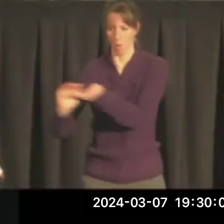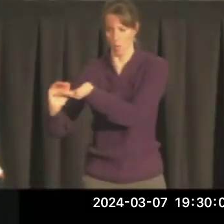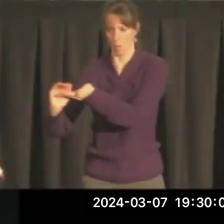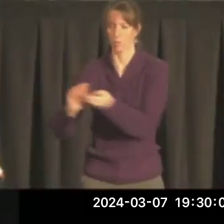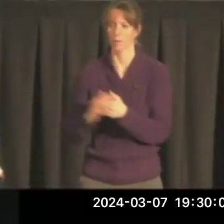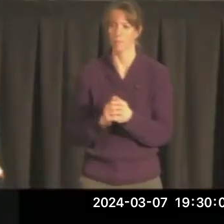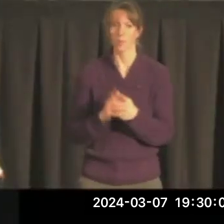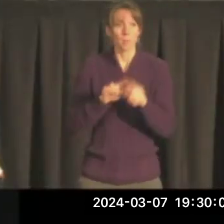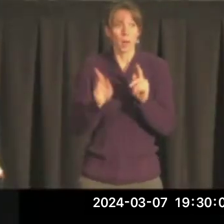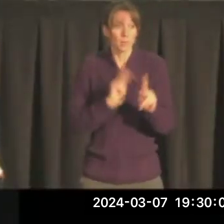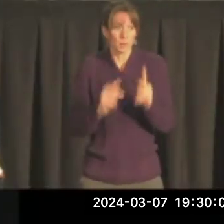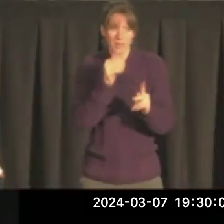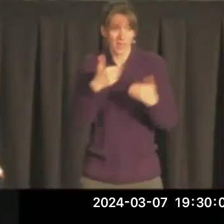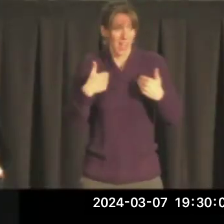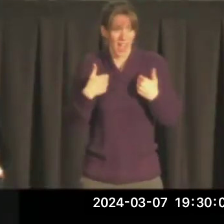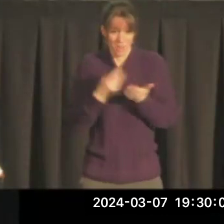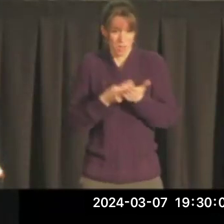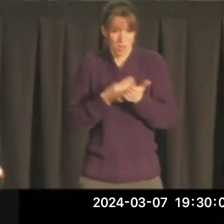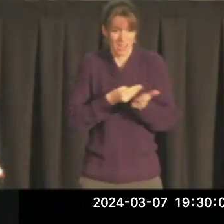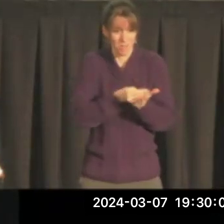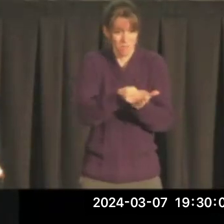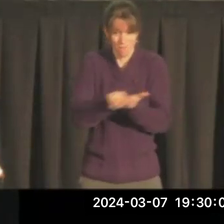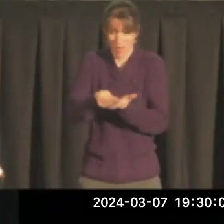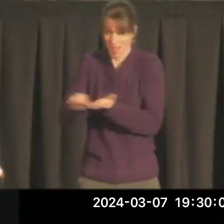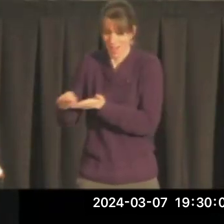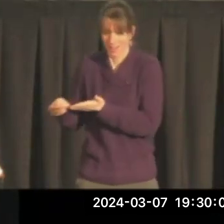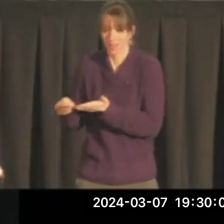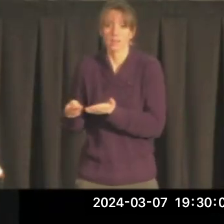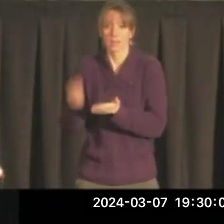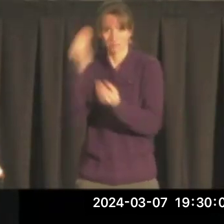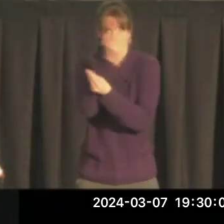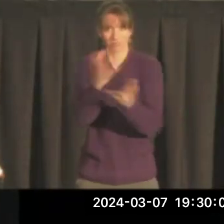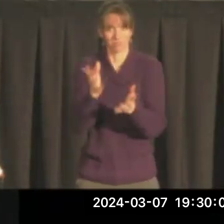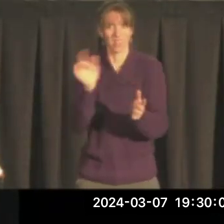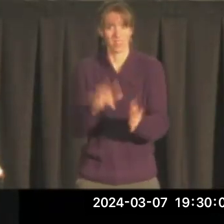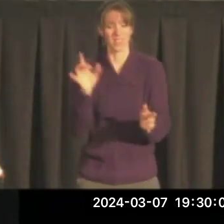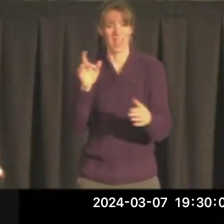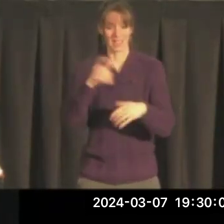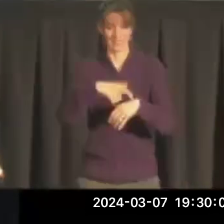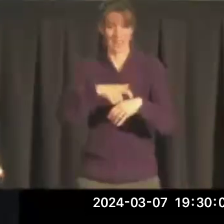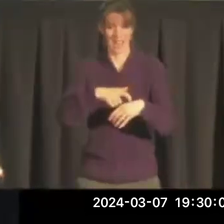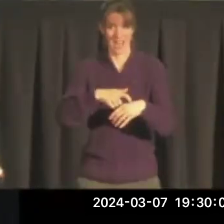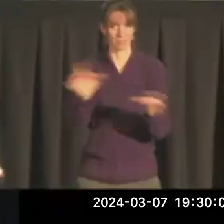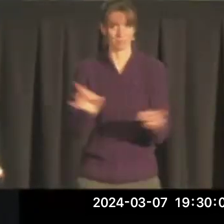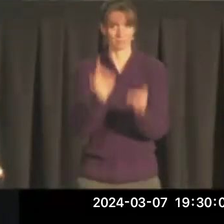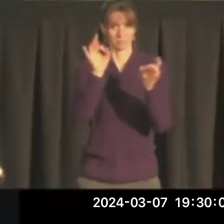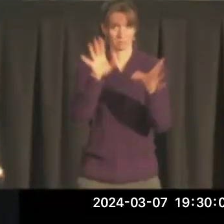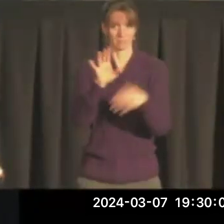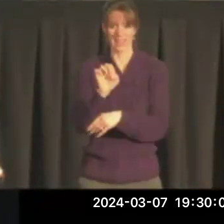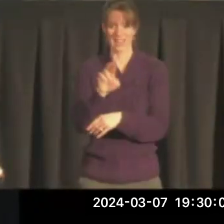But people just didn't have money to buy. I tell you, it was a terrible, terrible era.